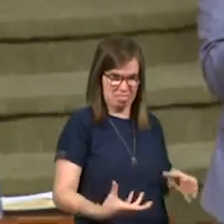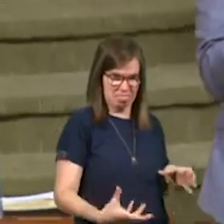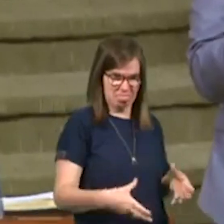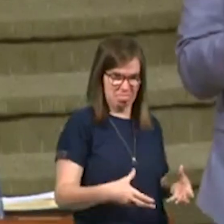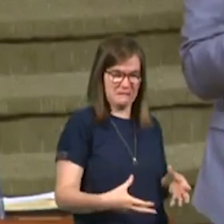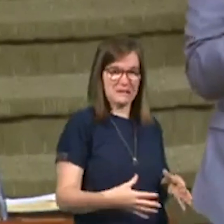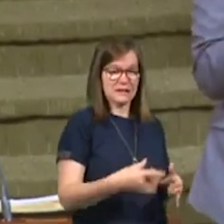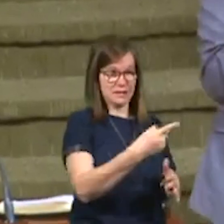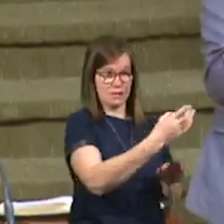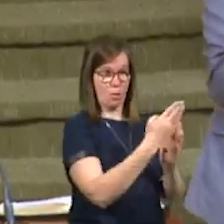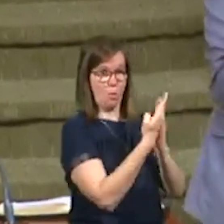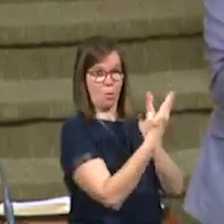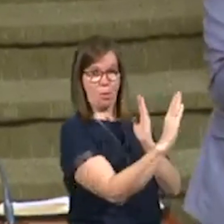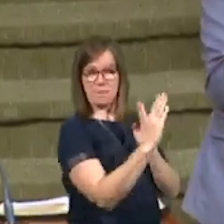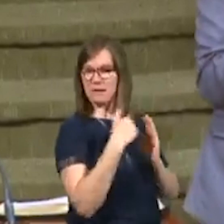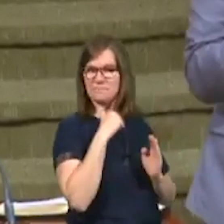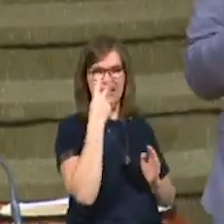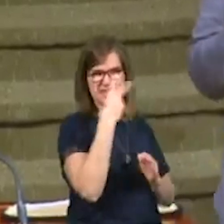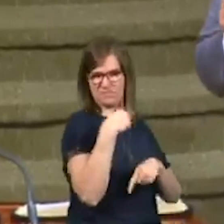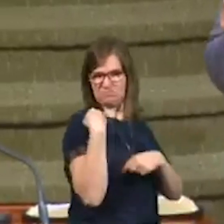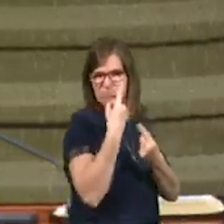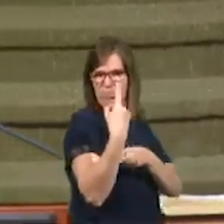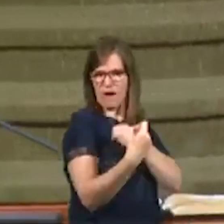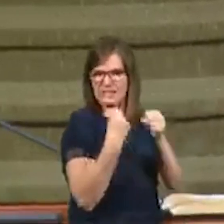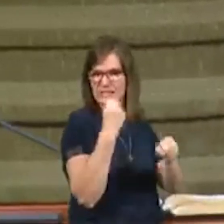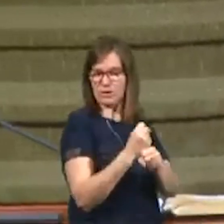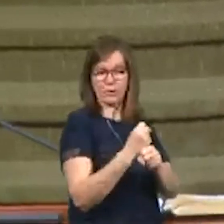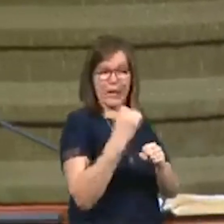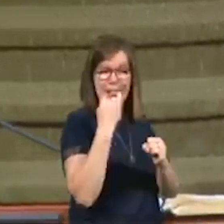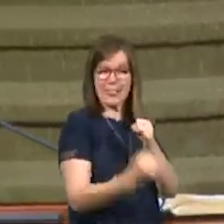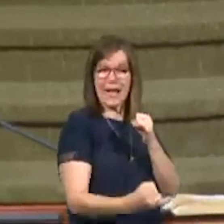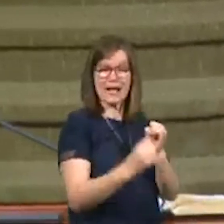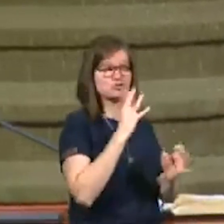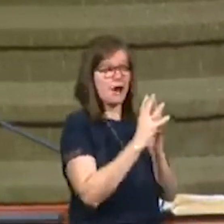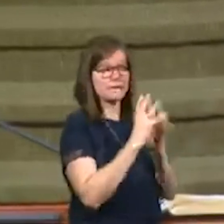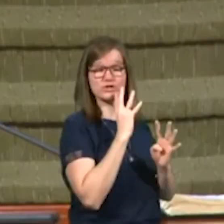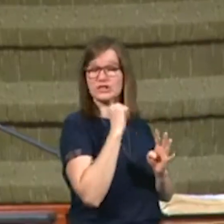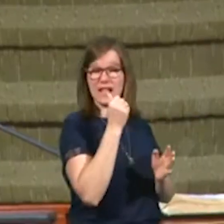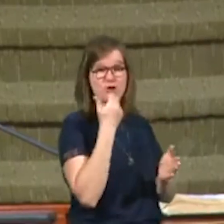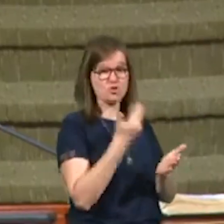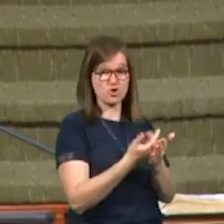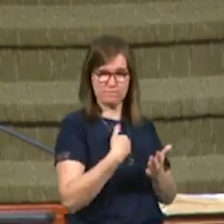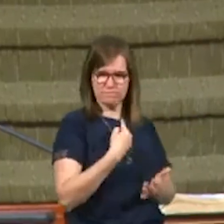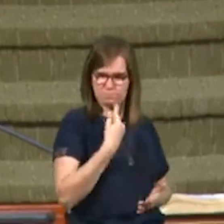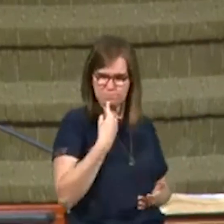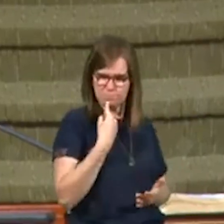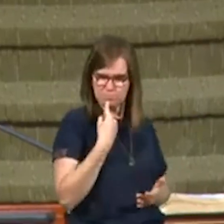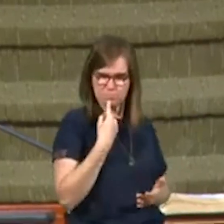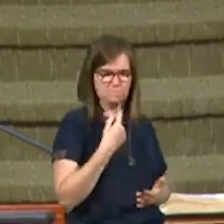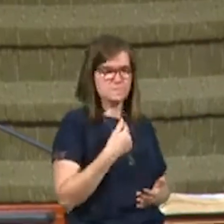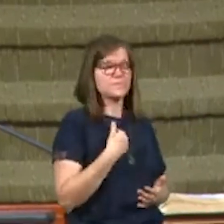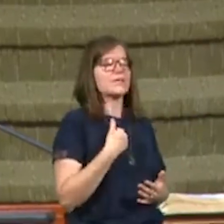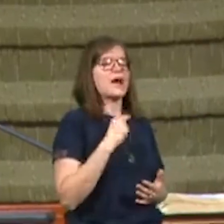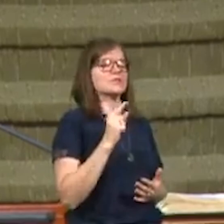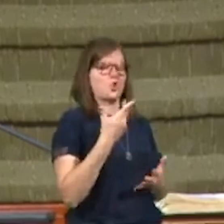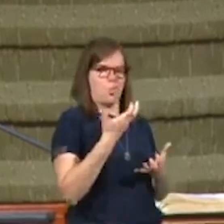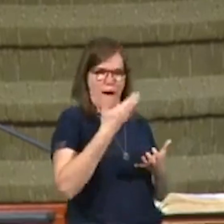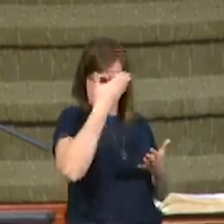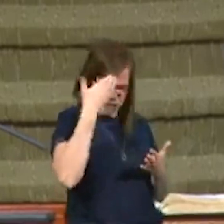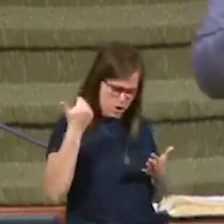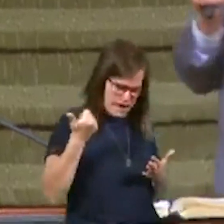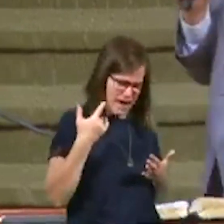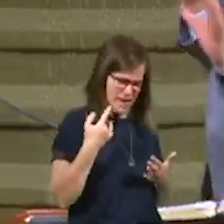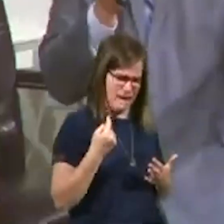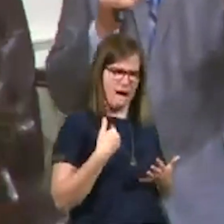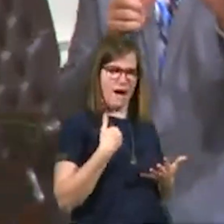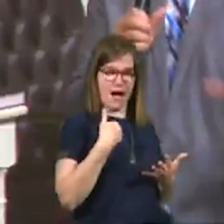opened up the door. Hadn't talked to him in over a year. Our last conversation was not good. I had some bitterness in my heart. Man, I just wanted to forget about